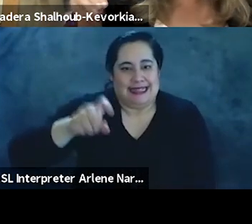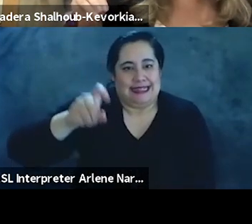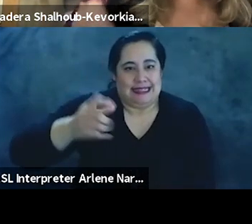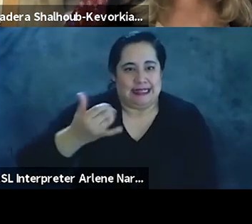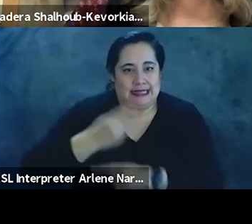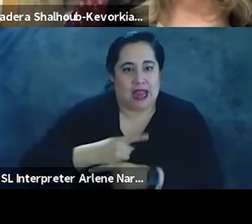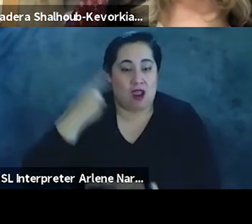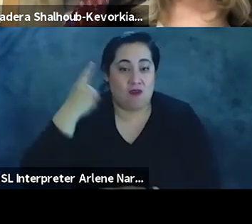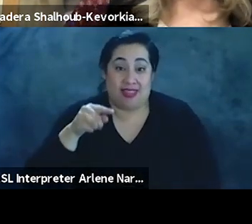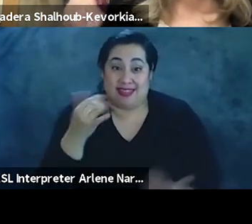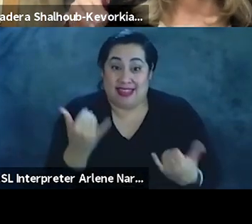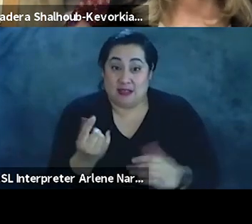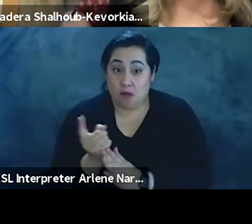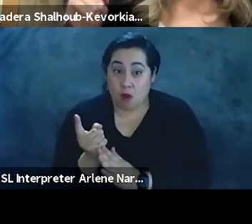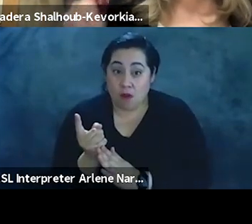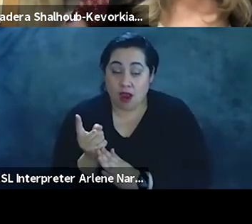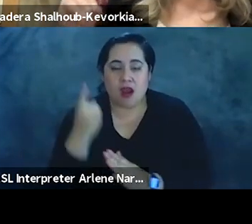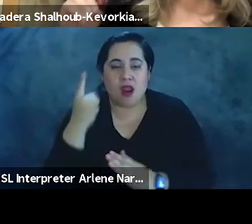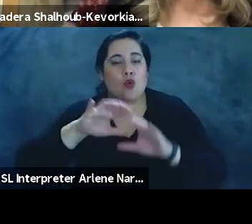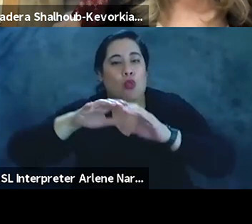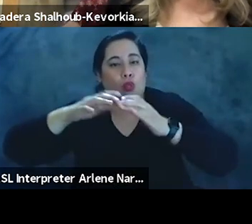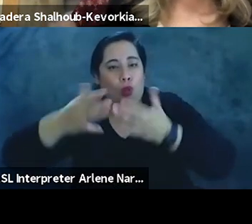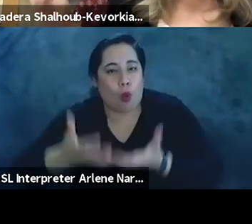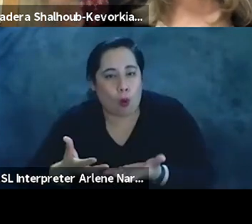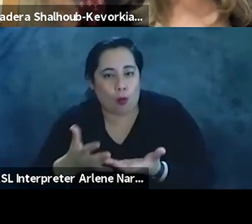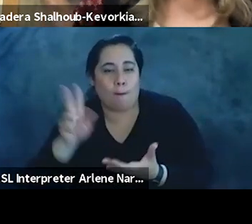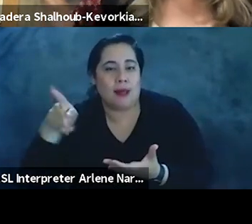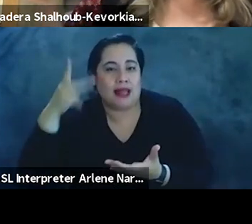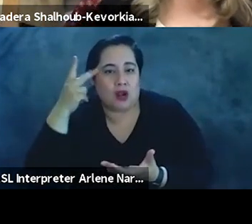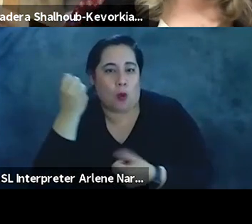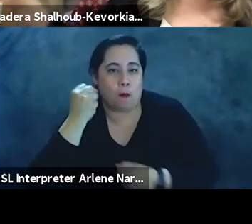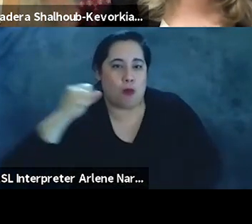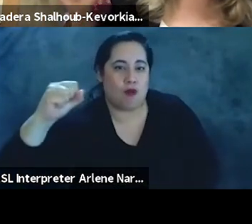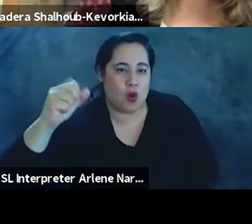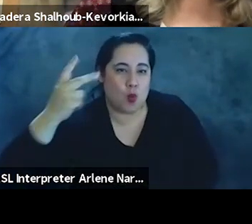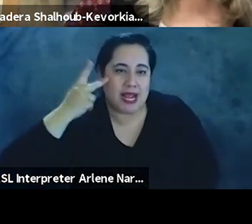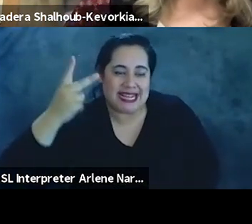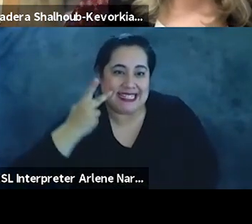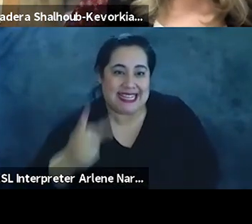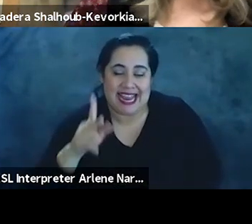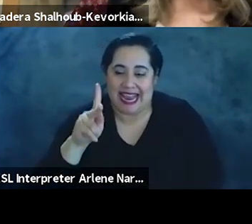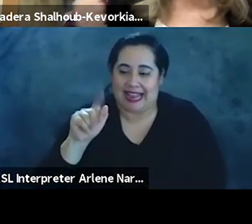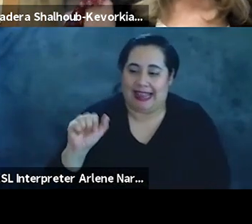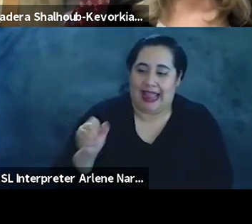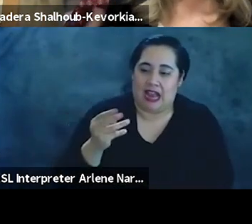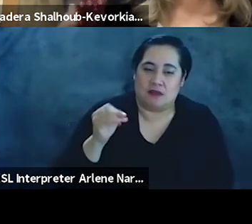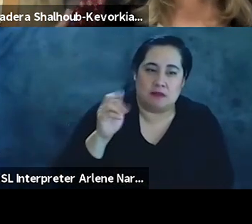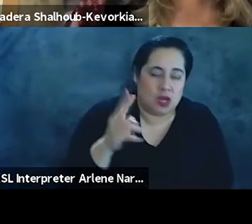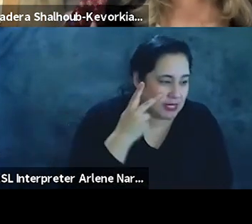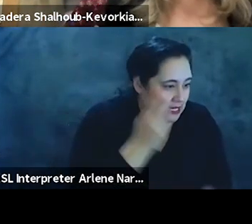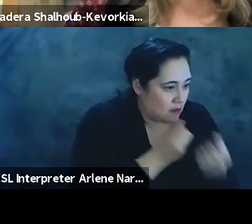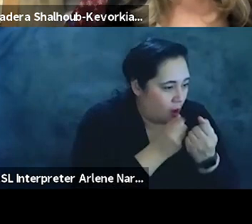for in this moment for global political movement we see it in kashmir when they're supporting us we see but we